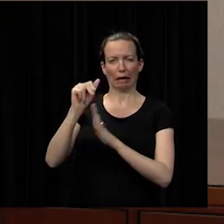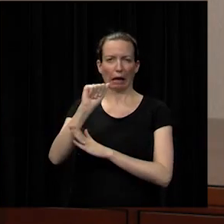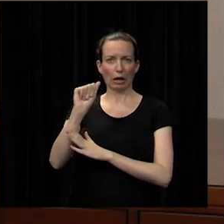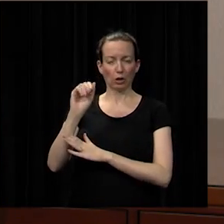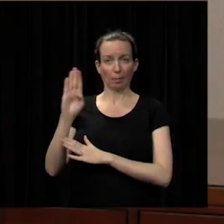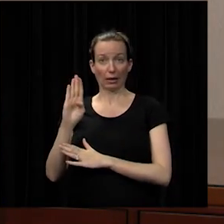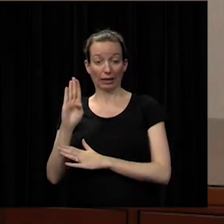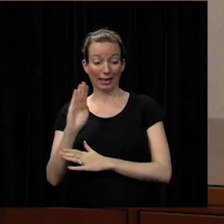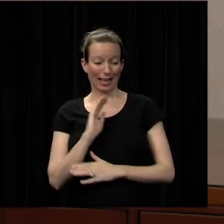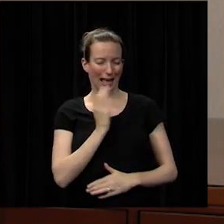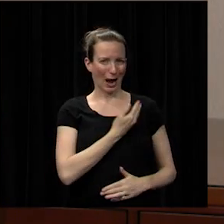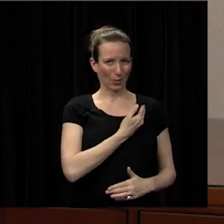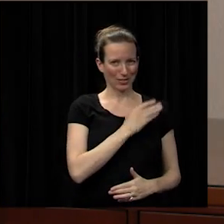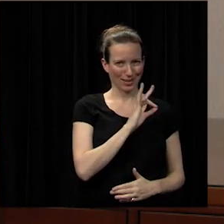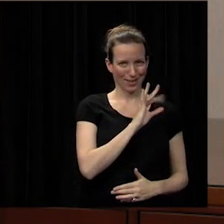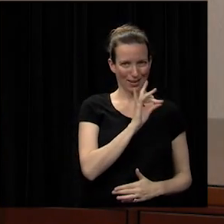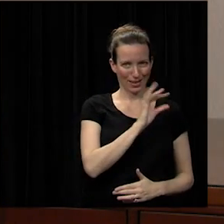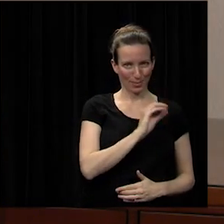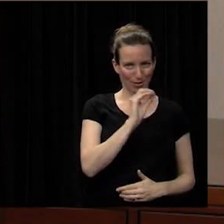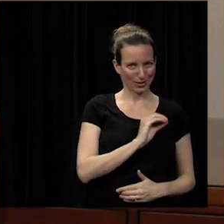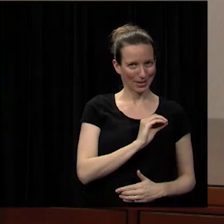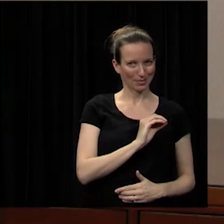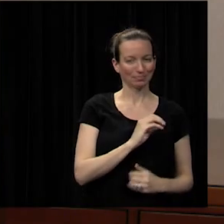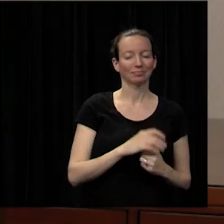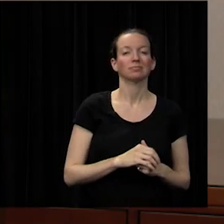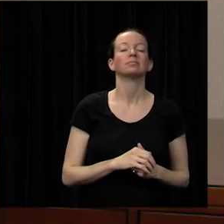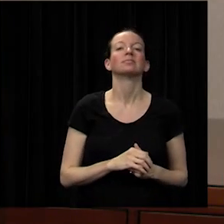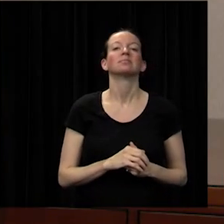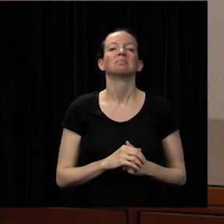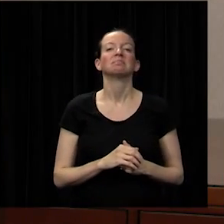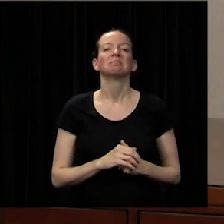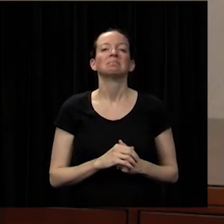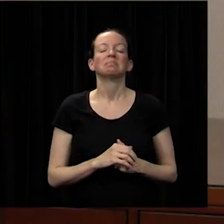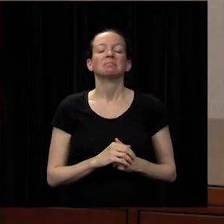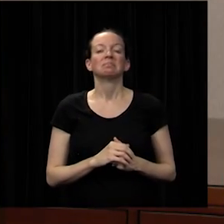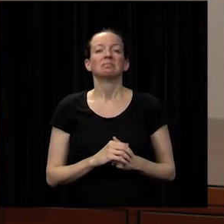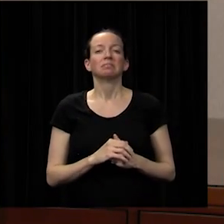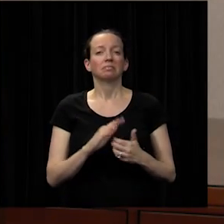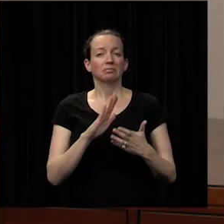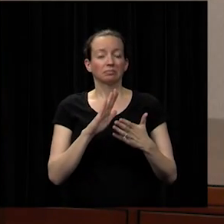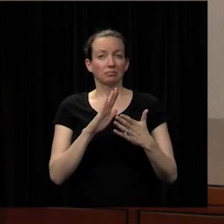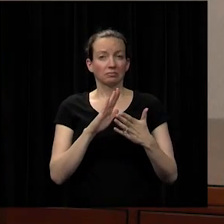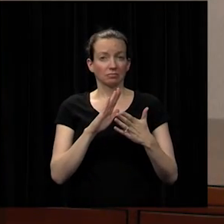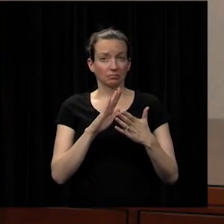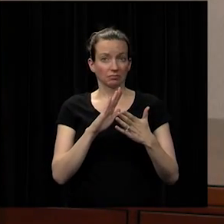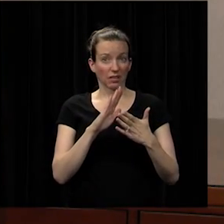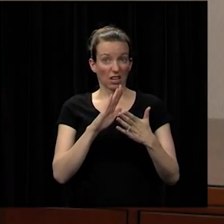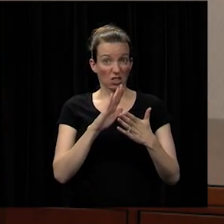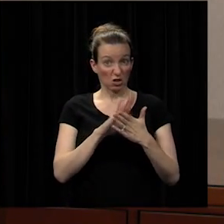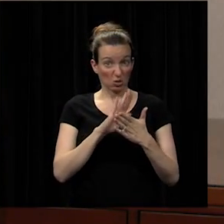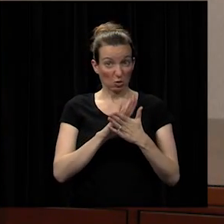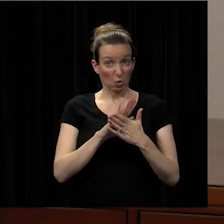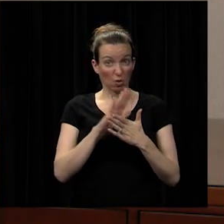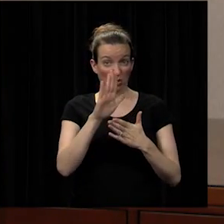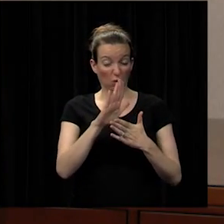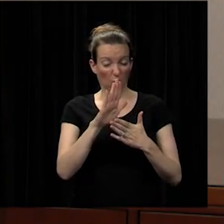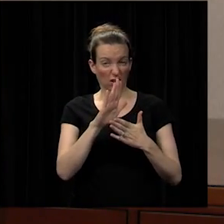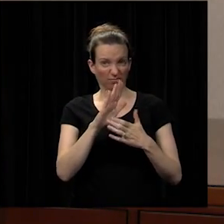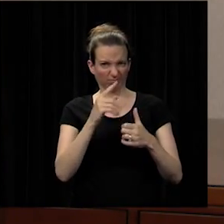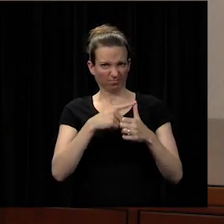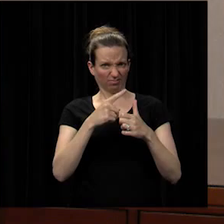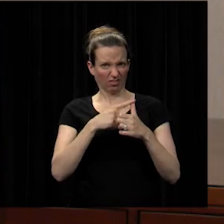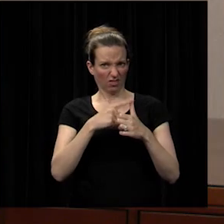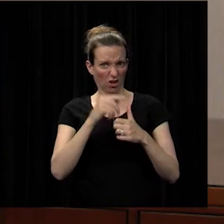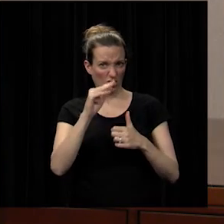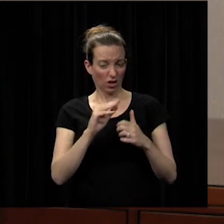course at 98 and another area that we look at is the school your oldest child attends a high score was